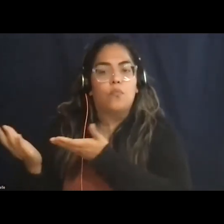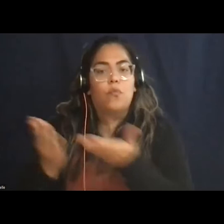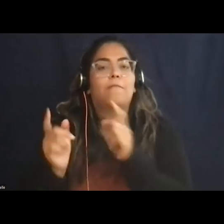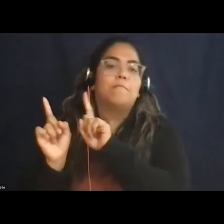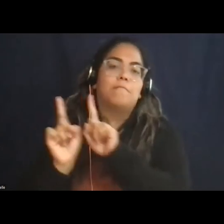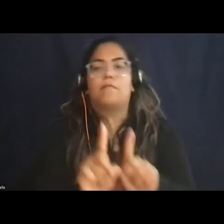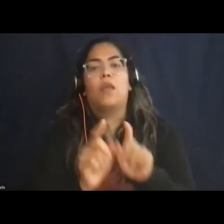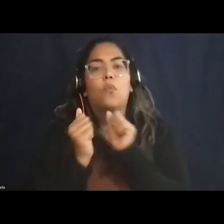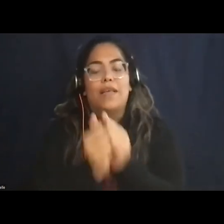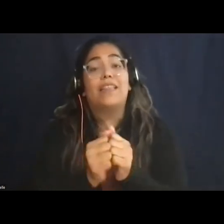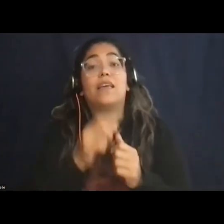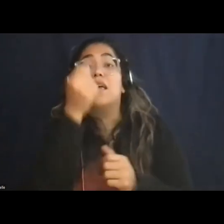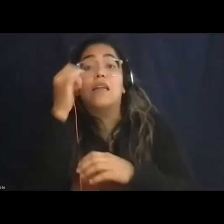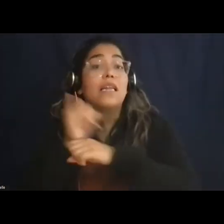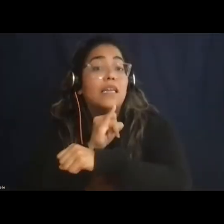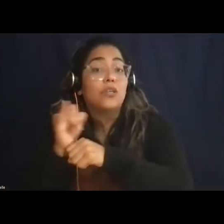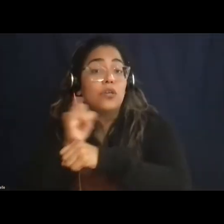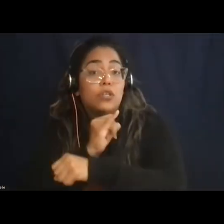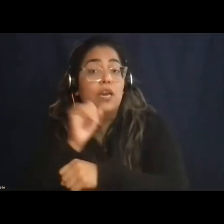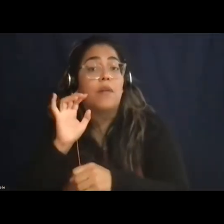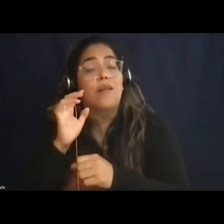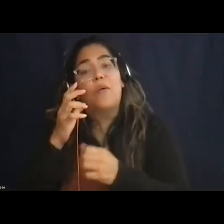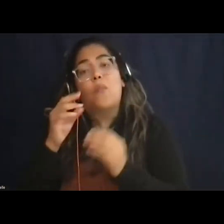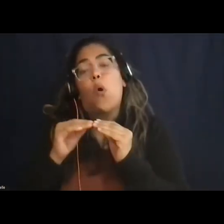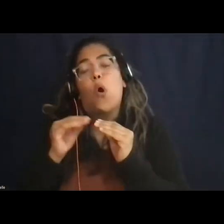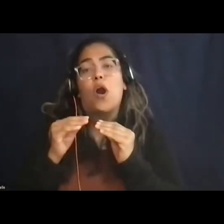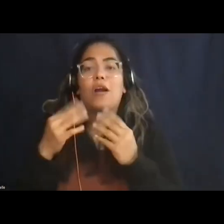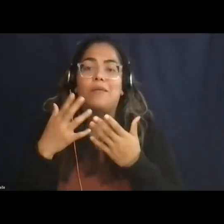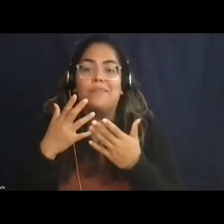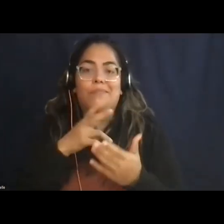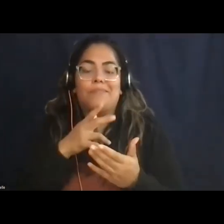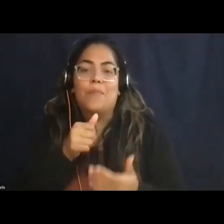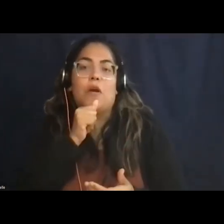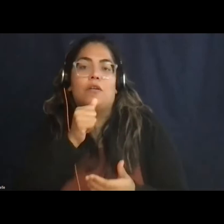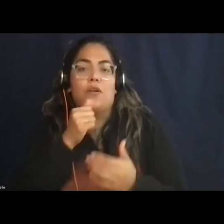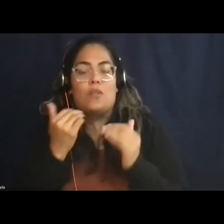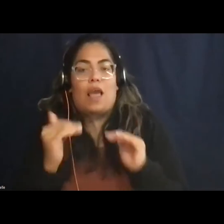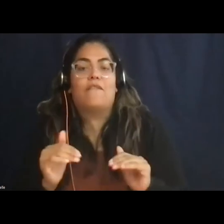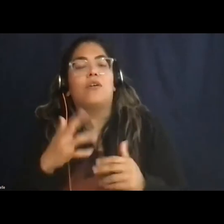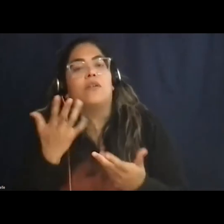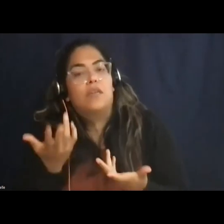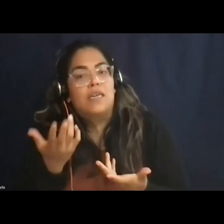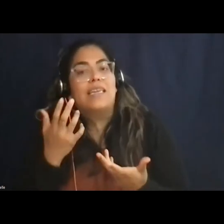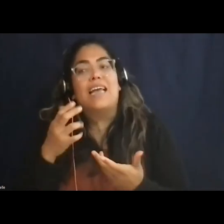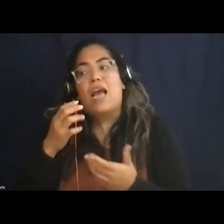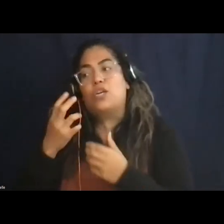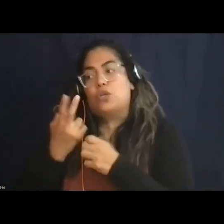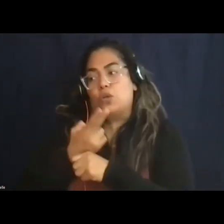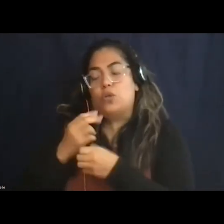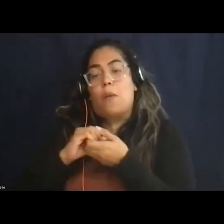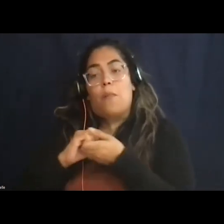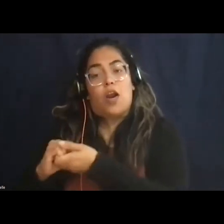As far as the internship goals and a personal level, I try to use the partnership as a segue or a means to